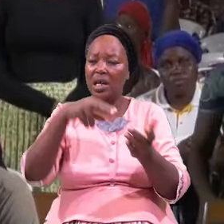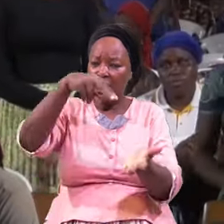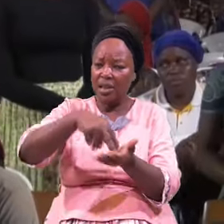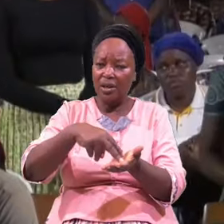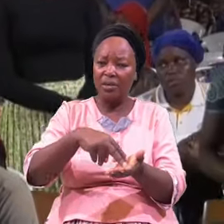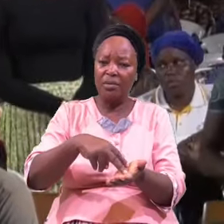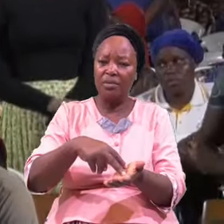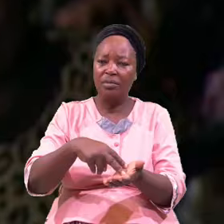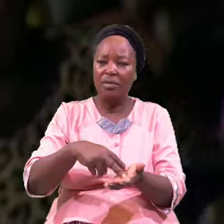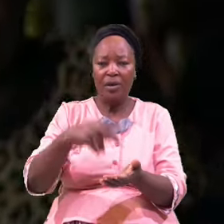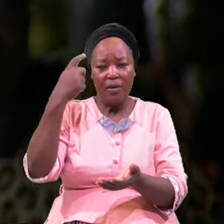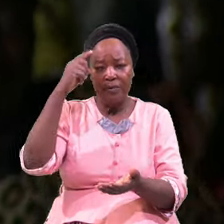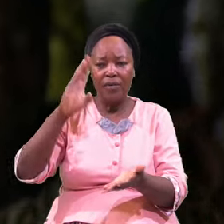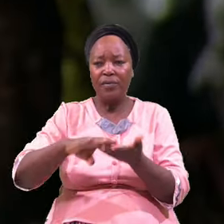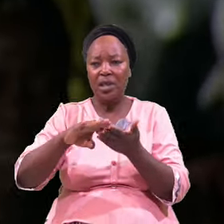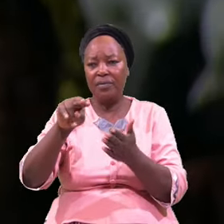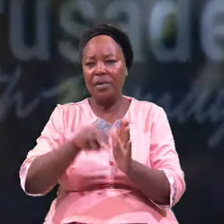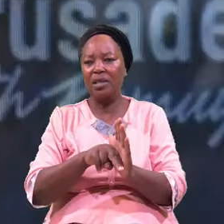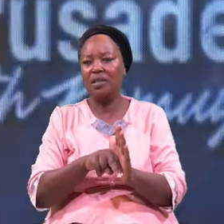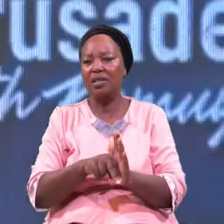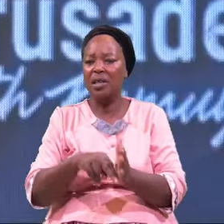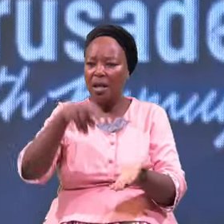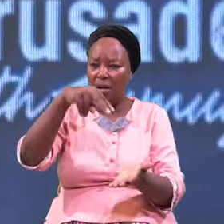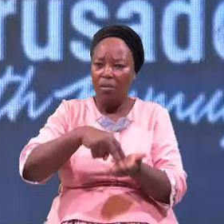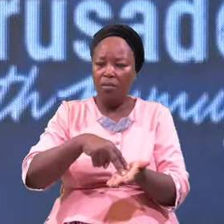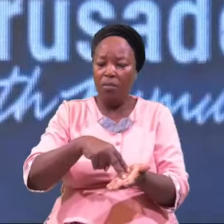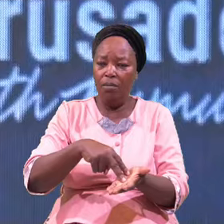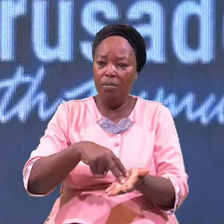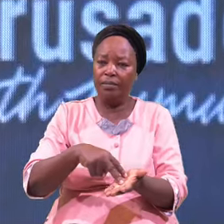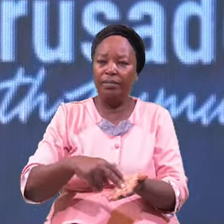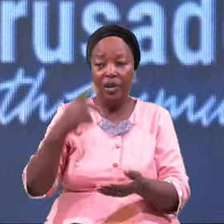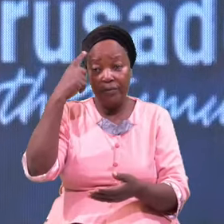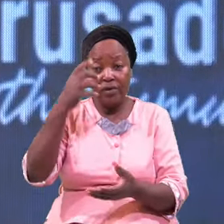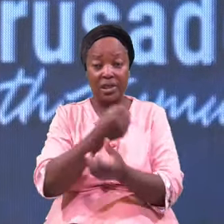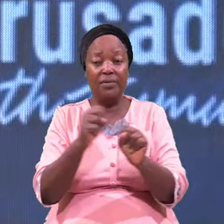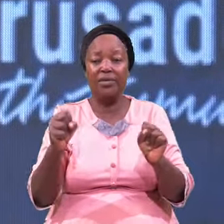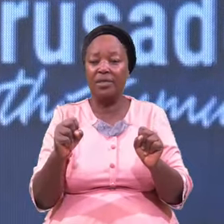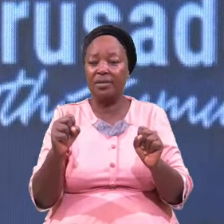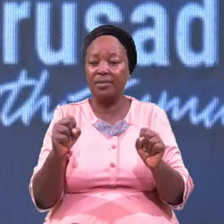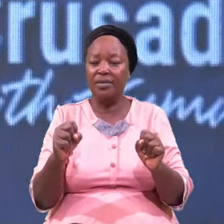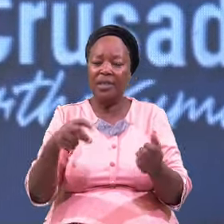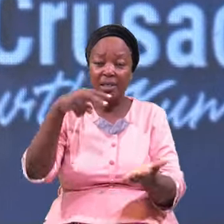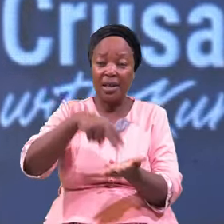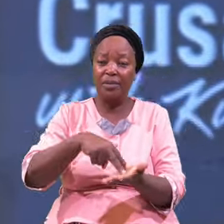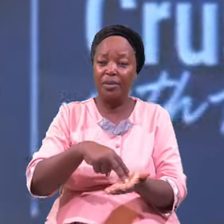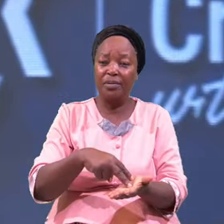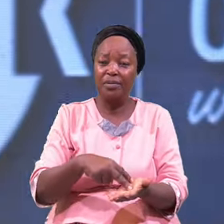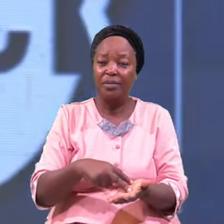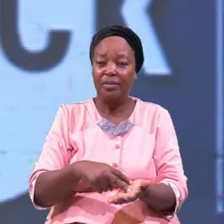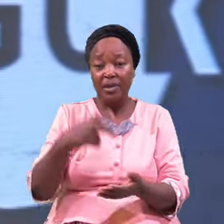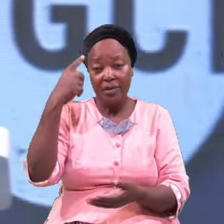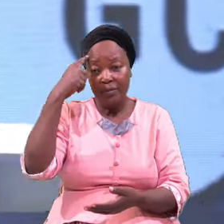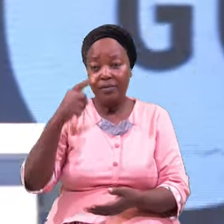For For For forgiveness Stand Up For Salvation Stand Up For